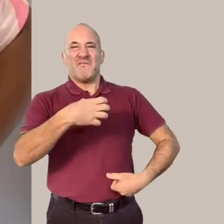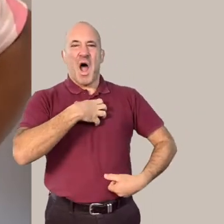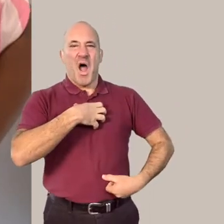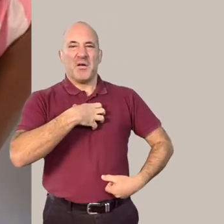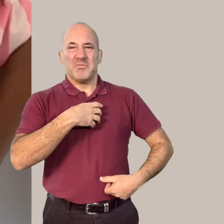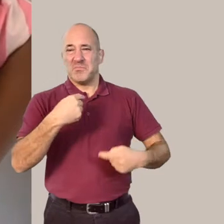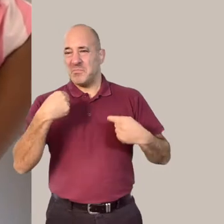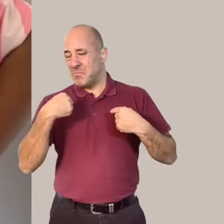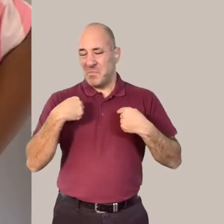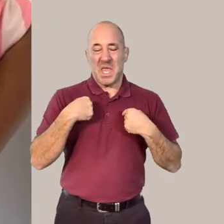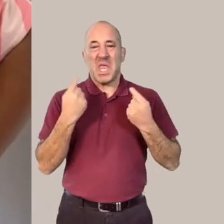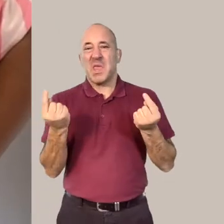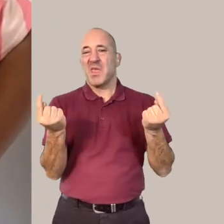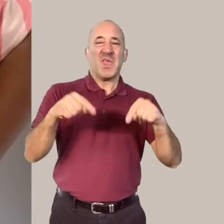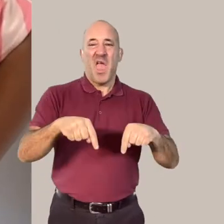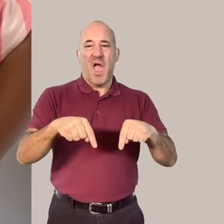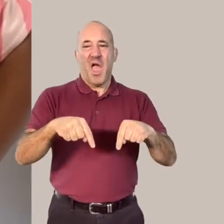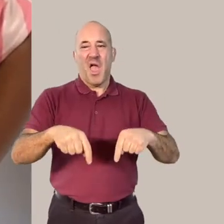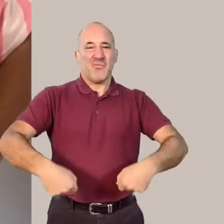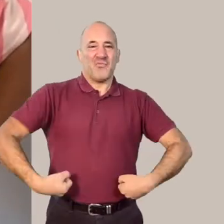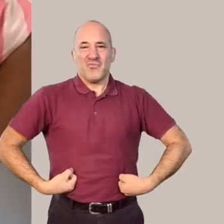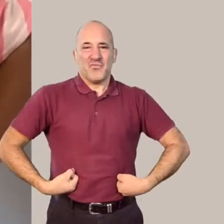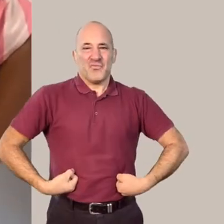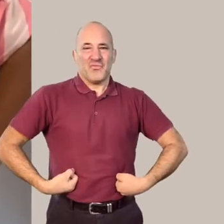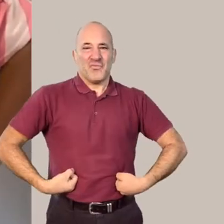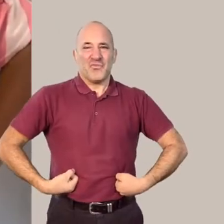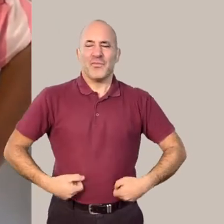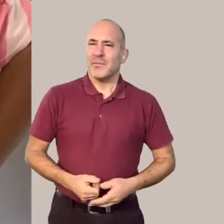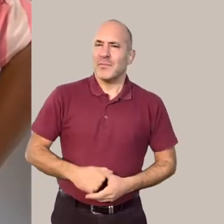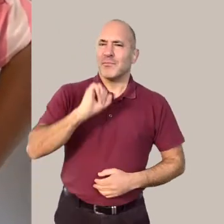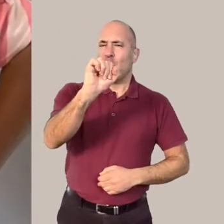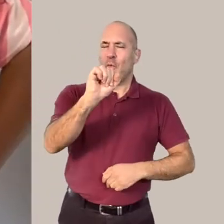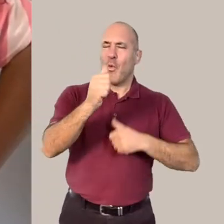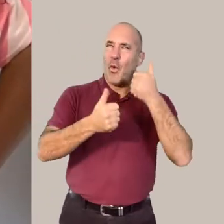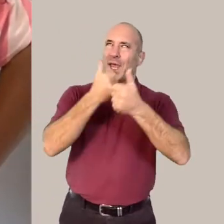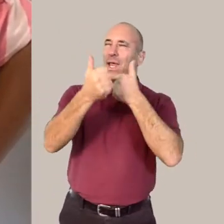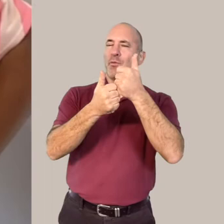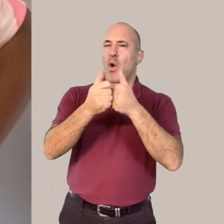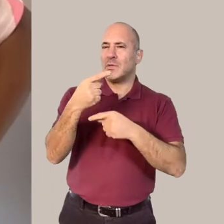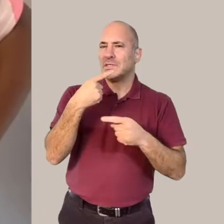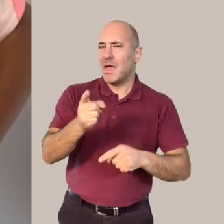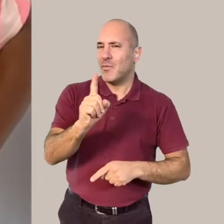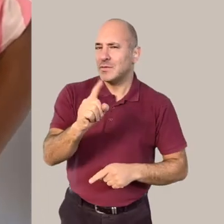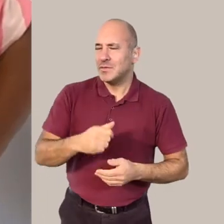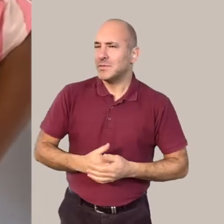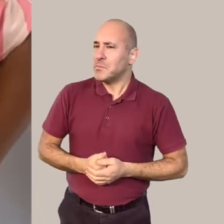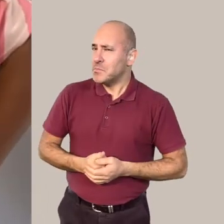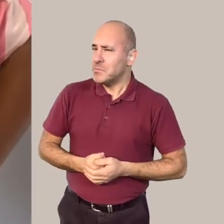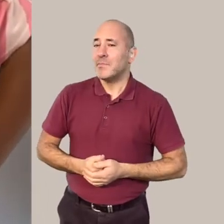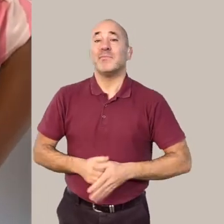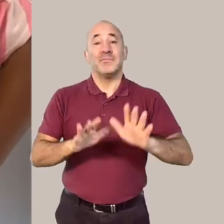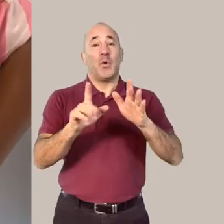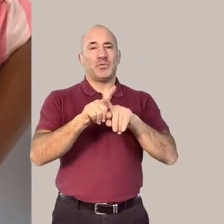is Never fear as I am here! What would your hero say? Also,